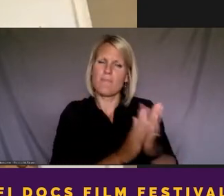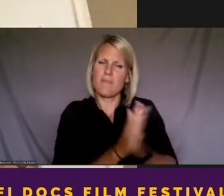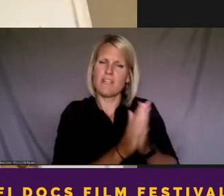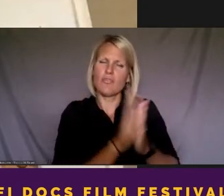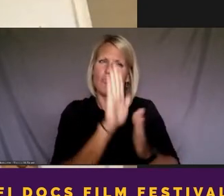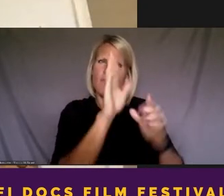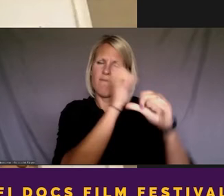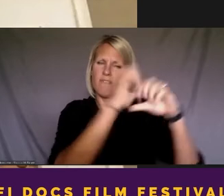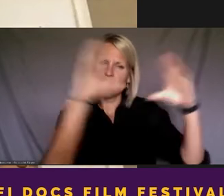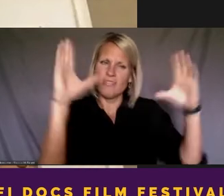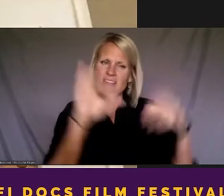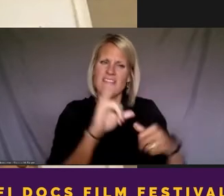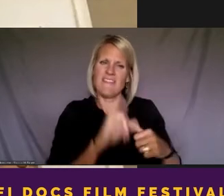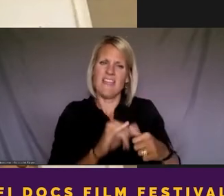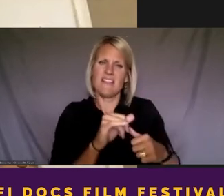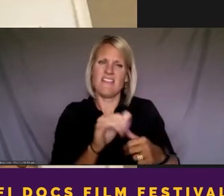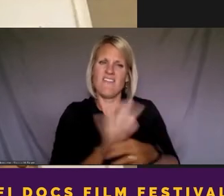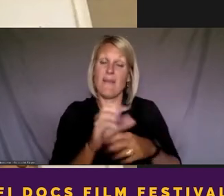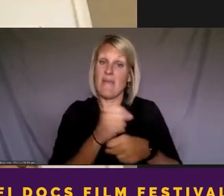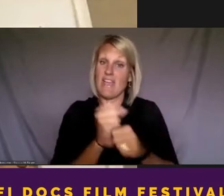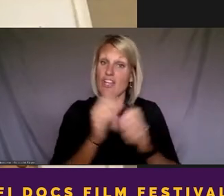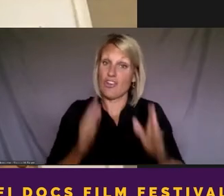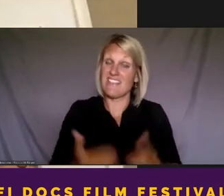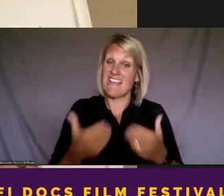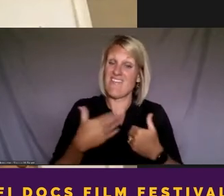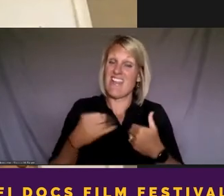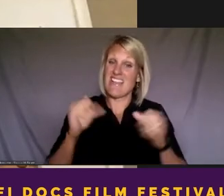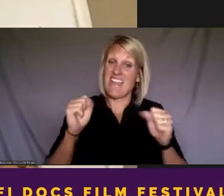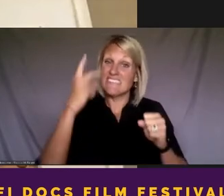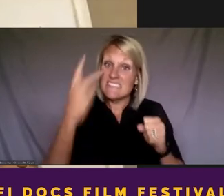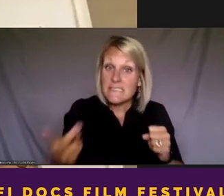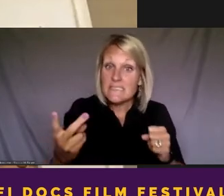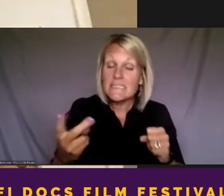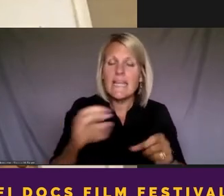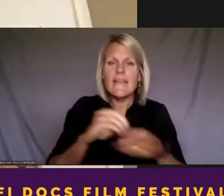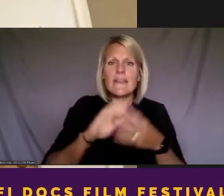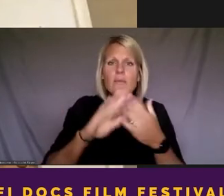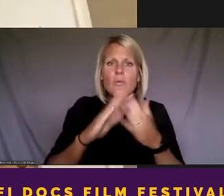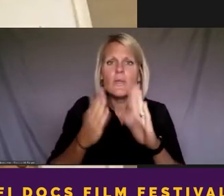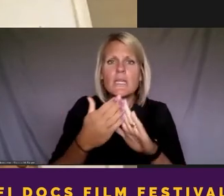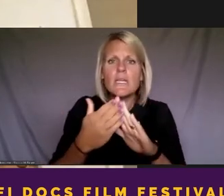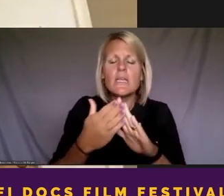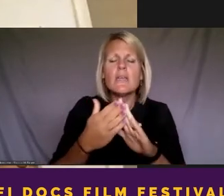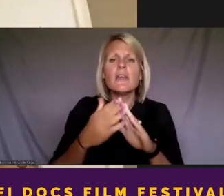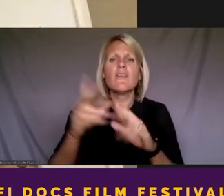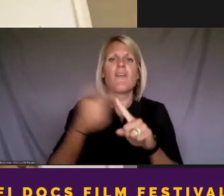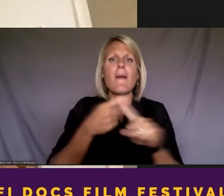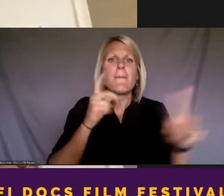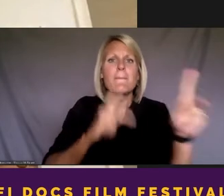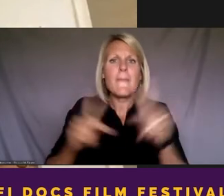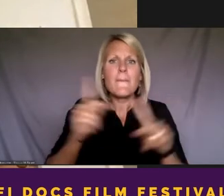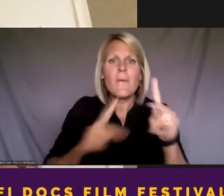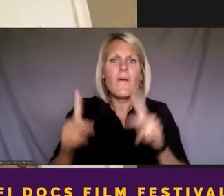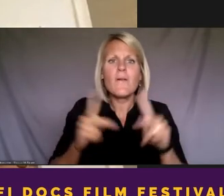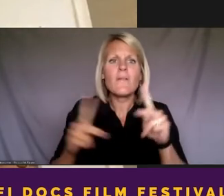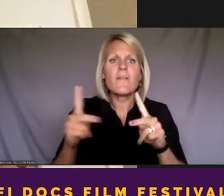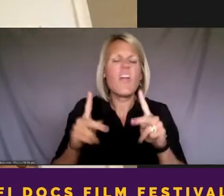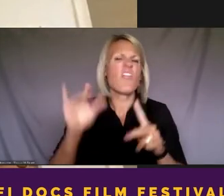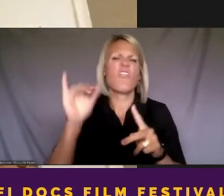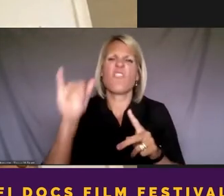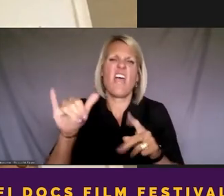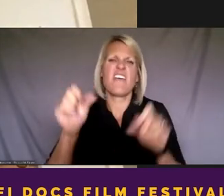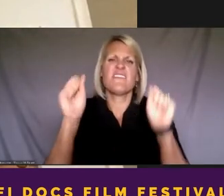filmmakers have and can see on the ground in a way that can, like, catapulse our